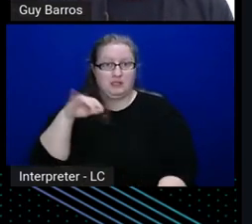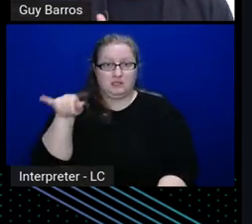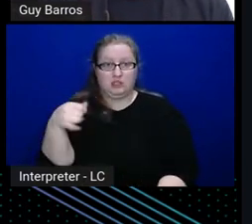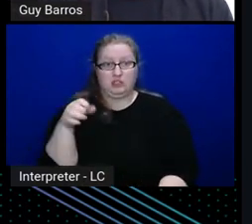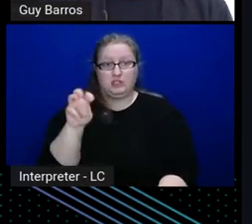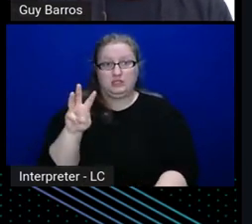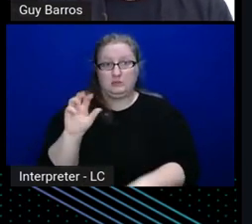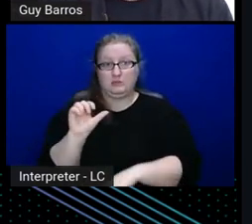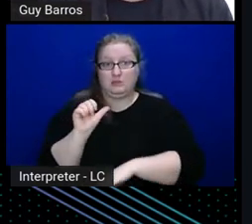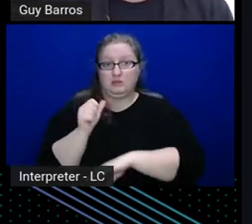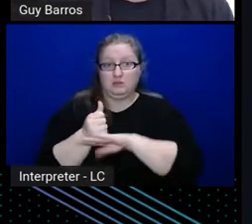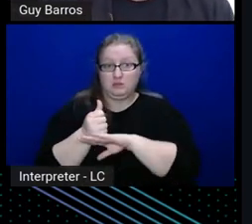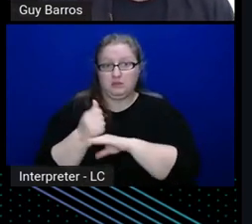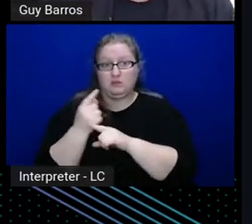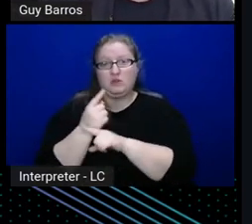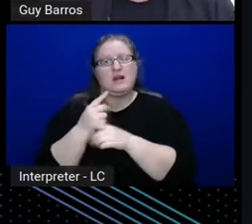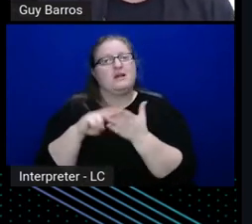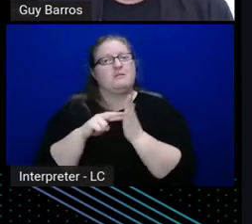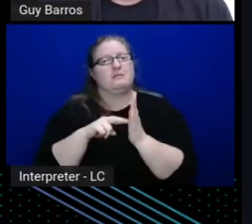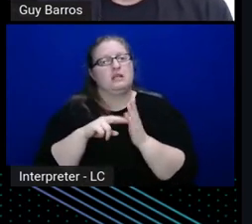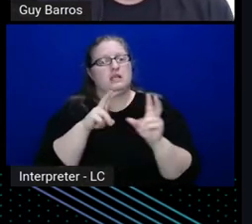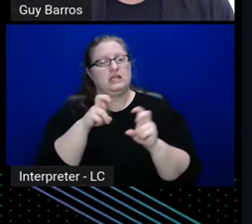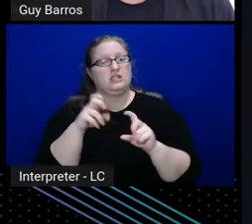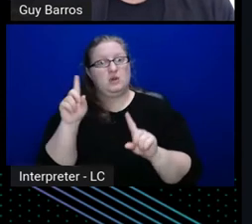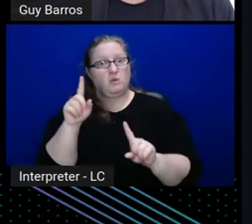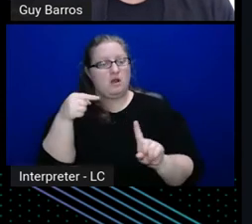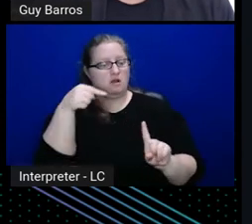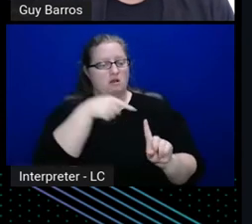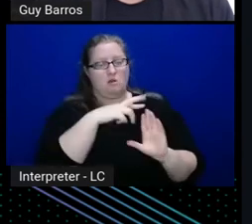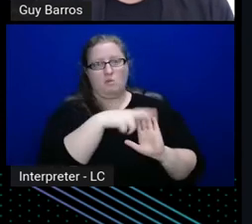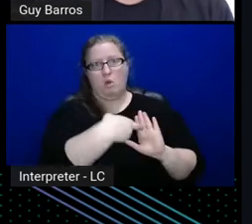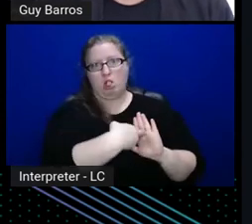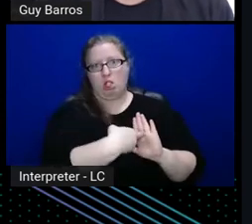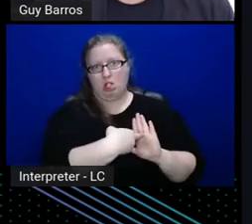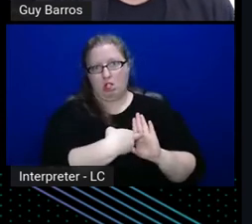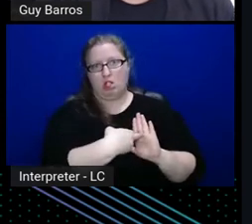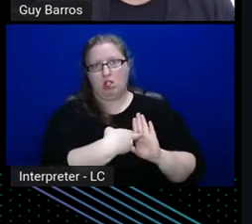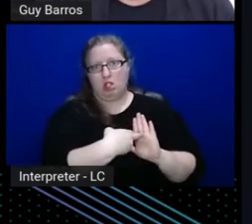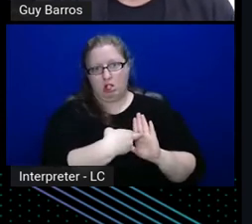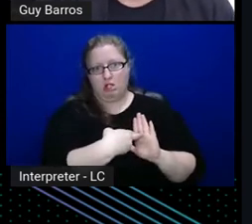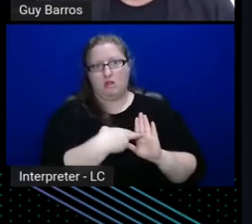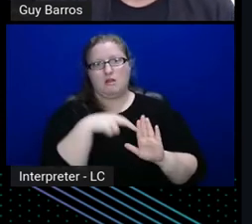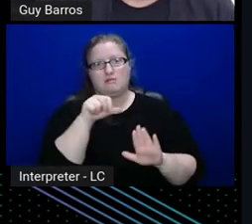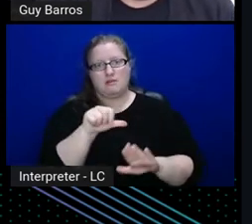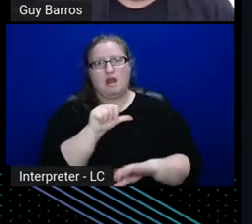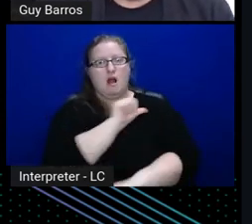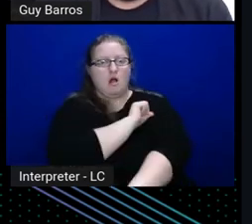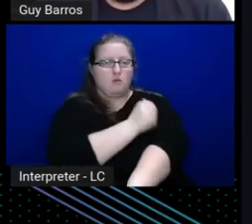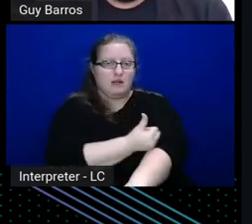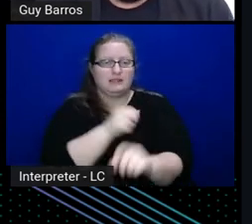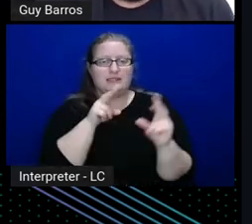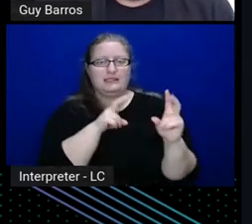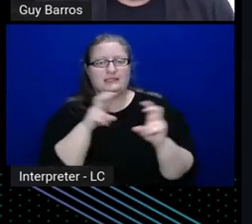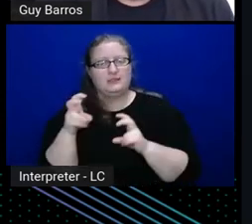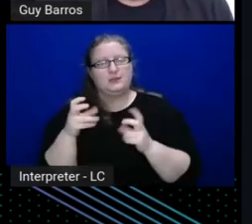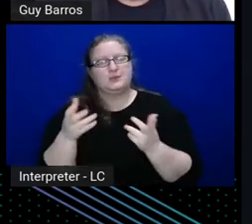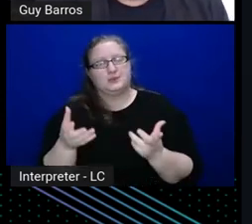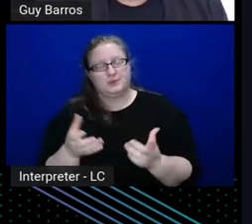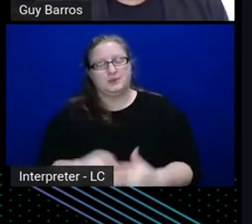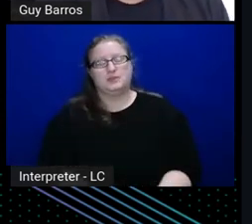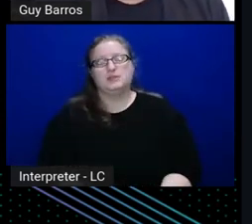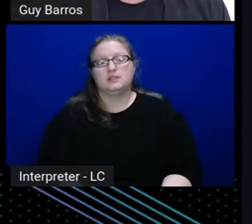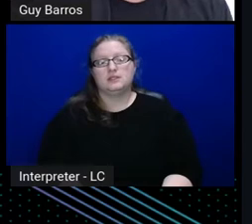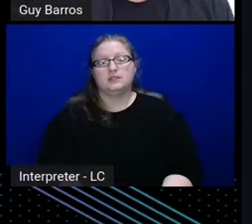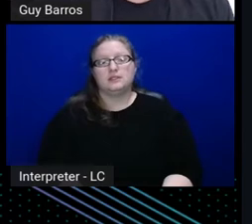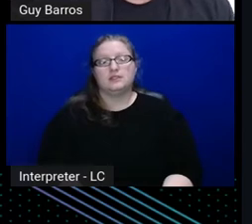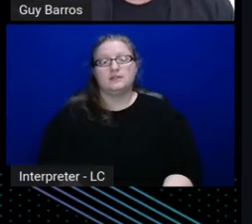a, role issue, um, it is an authorization issue, which is another way of saying that, um, if